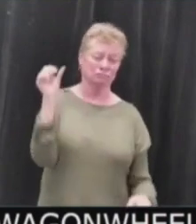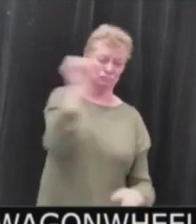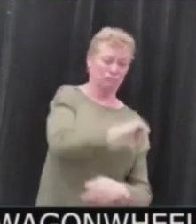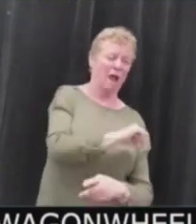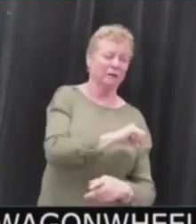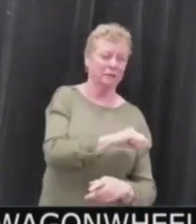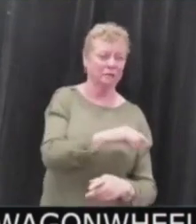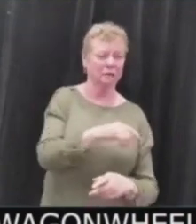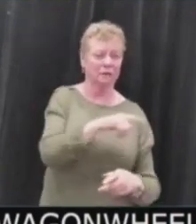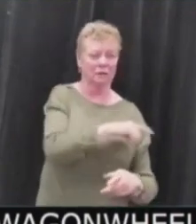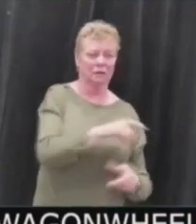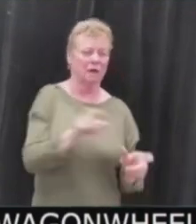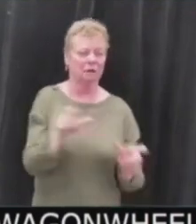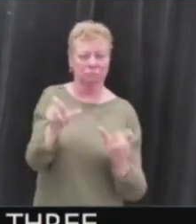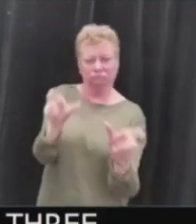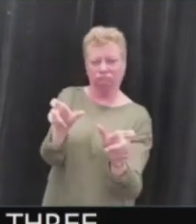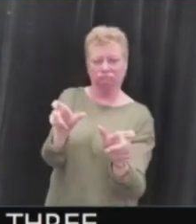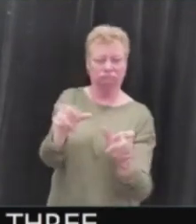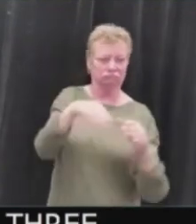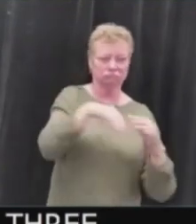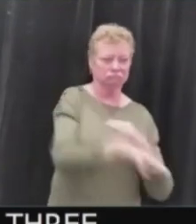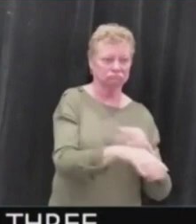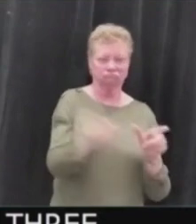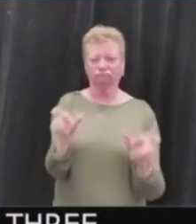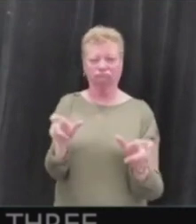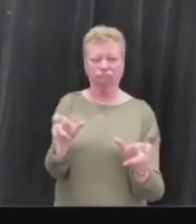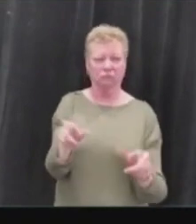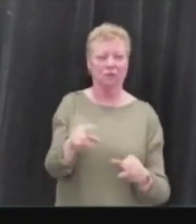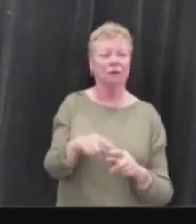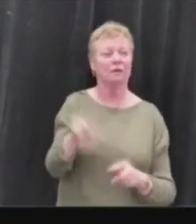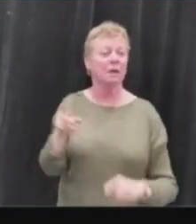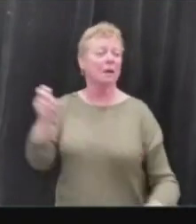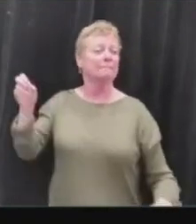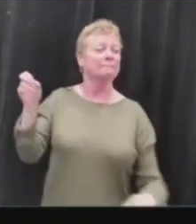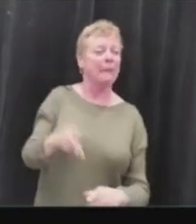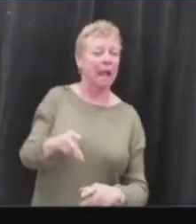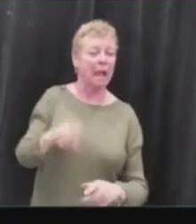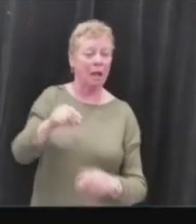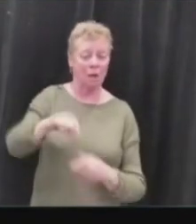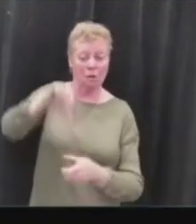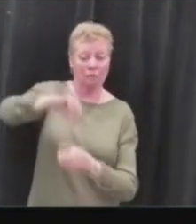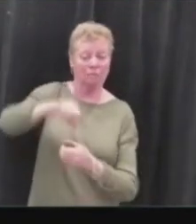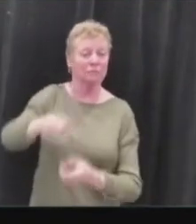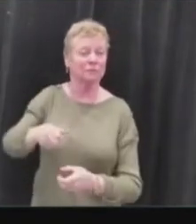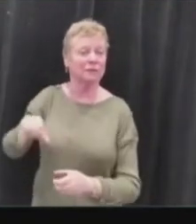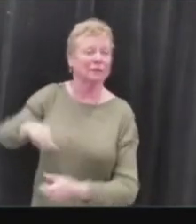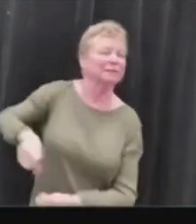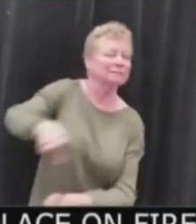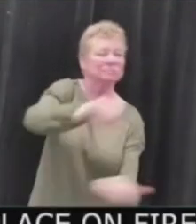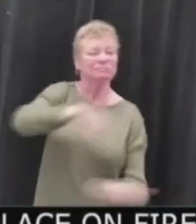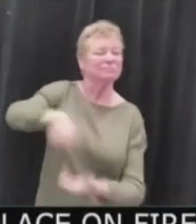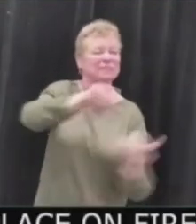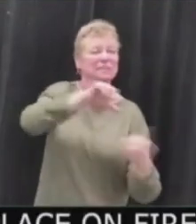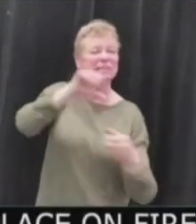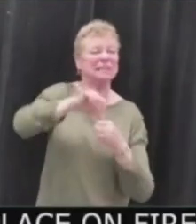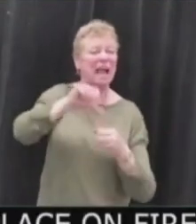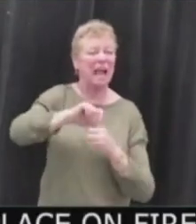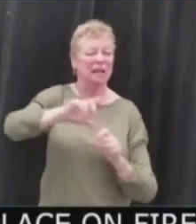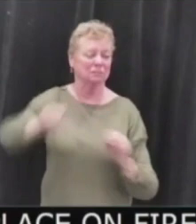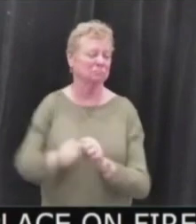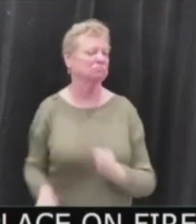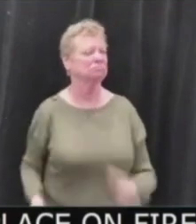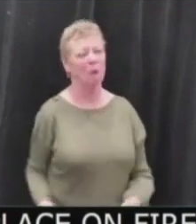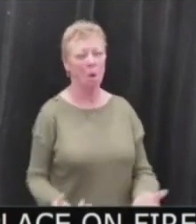entrance. They returned with a canister of gasoline and lit the place on fire and killed 37 people using fuel